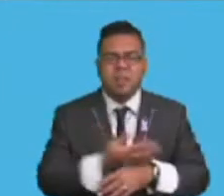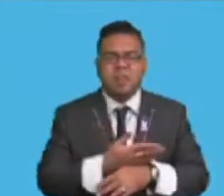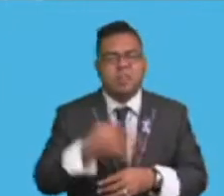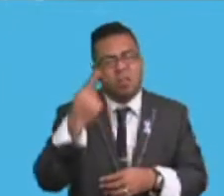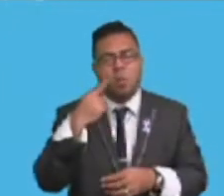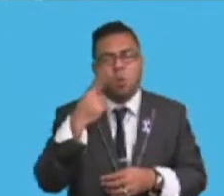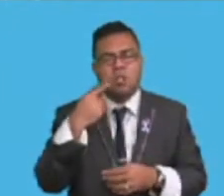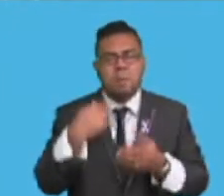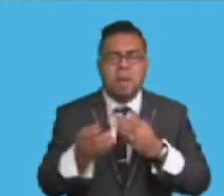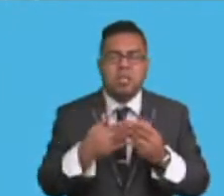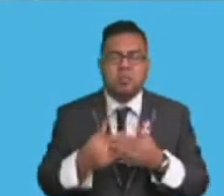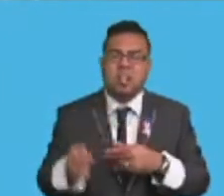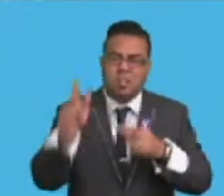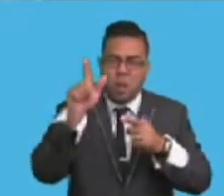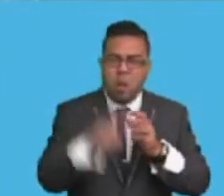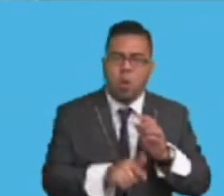management at the lower level.